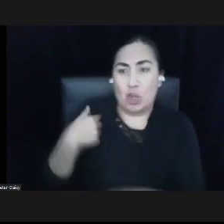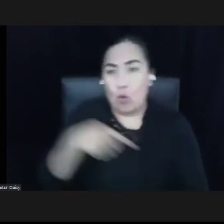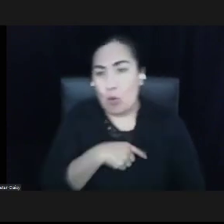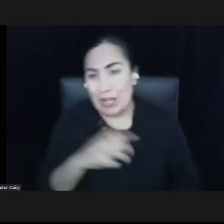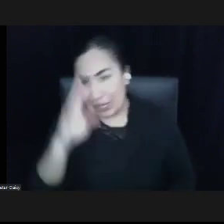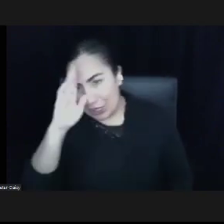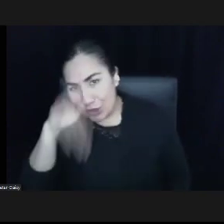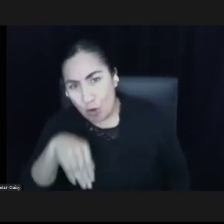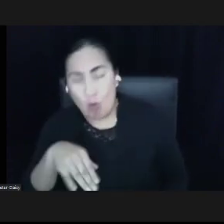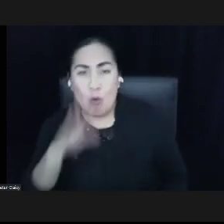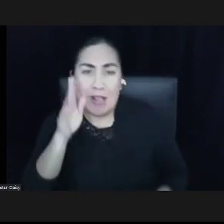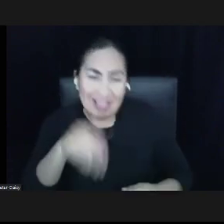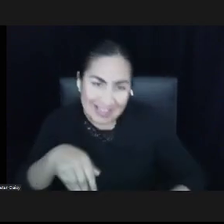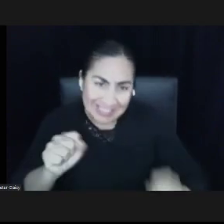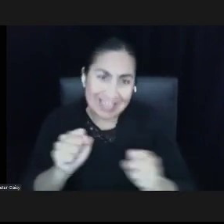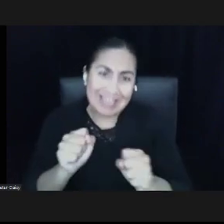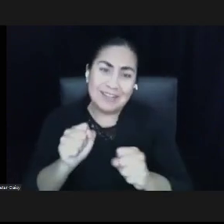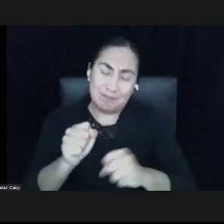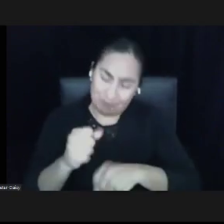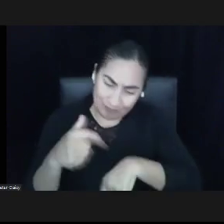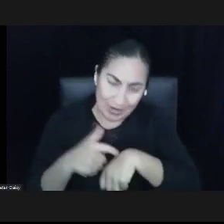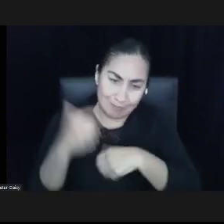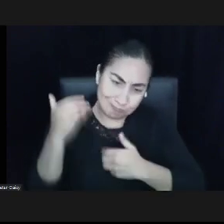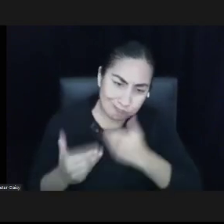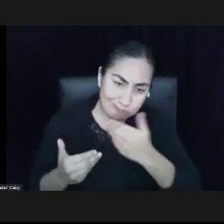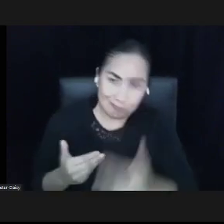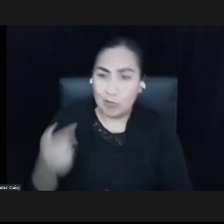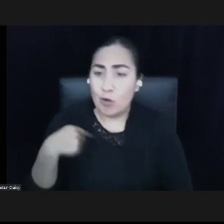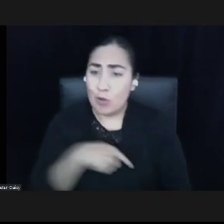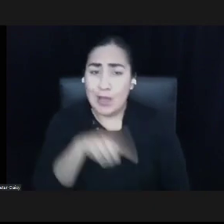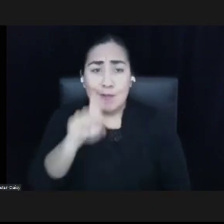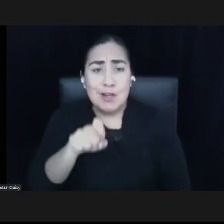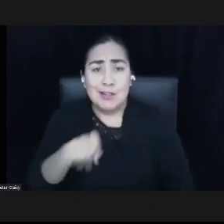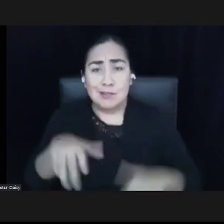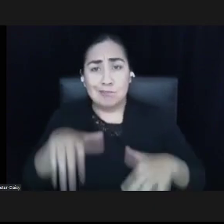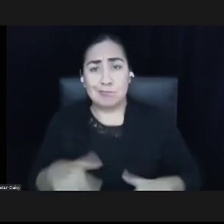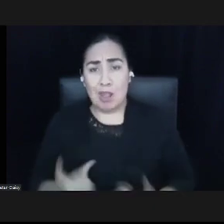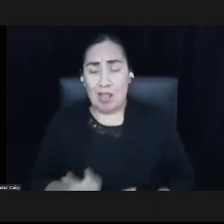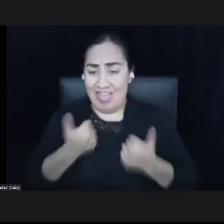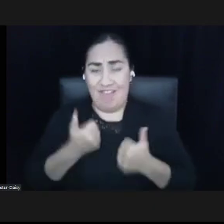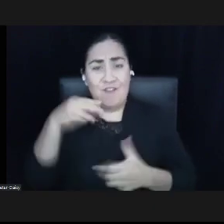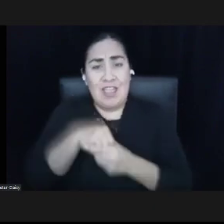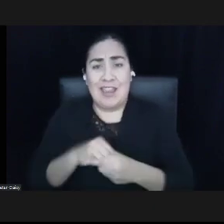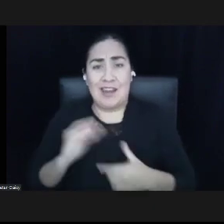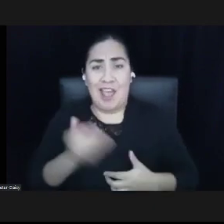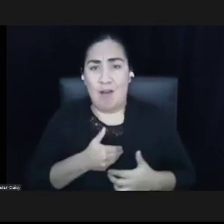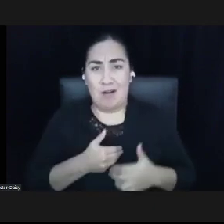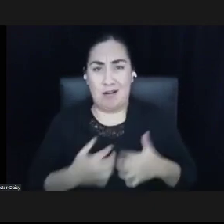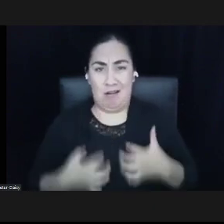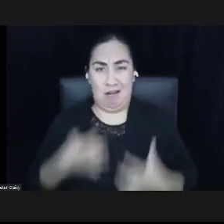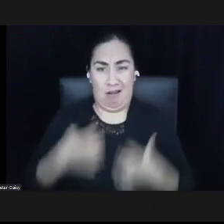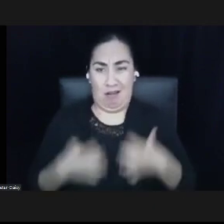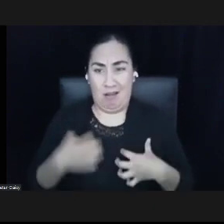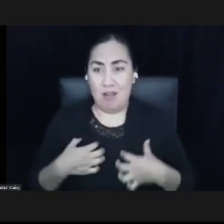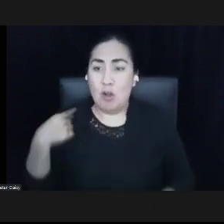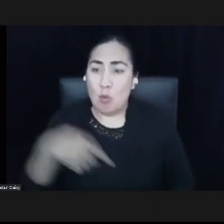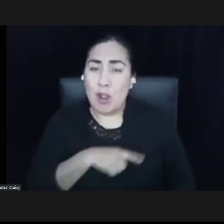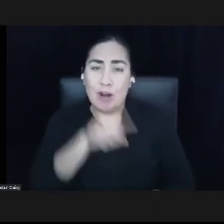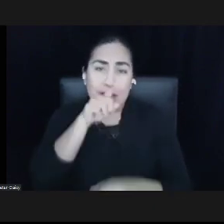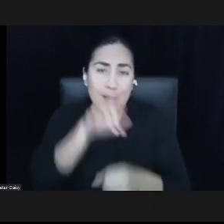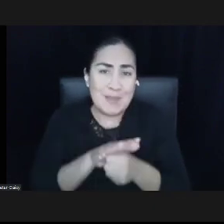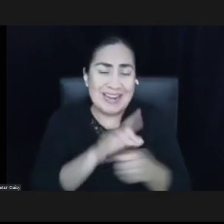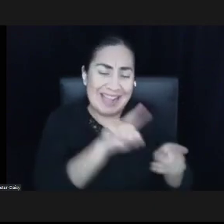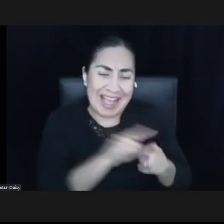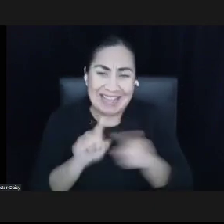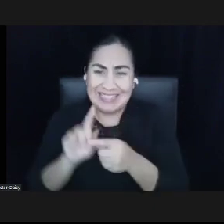it's going to take time and we're going to have to live in our discomfort, but we are committed as a city and as an arts agency to leaning